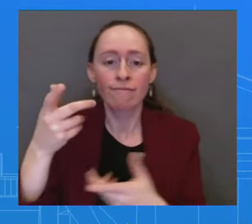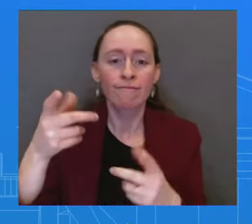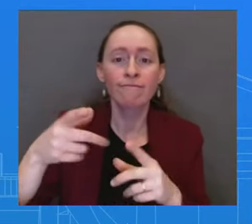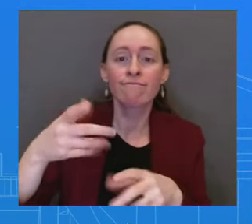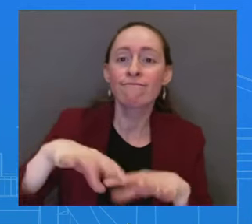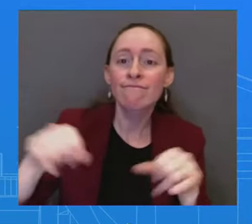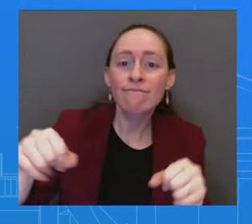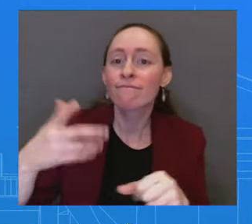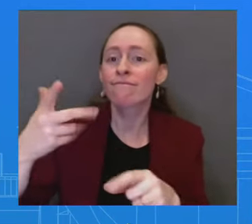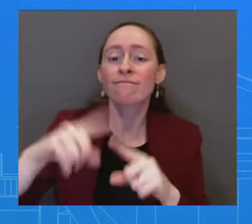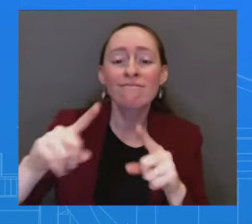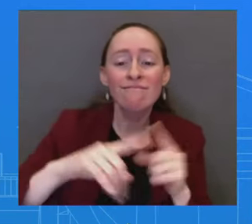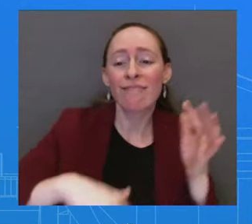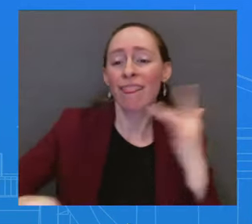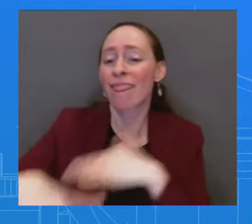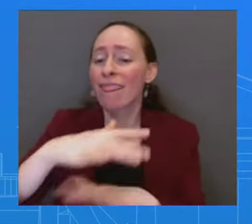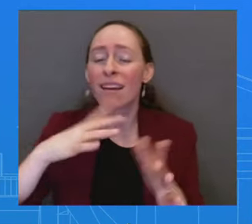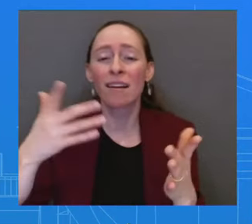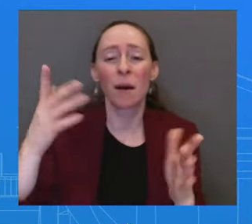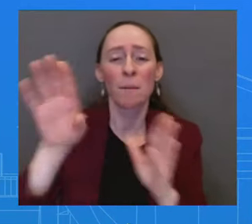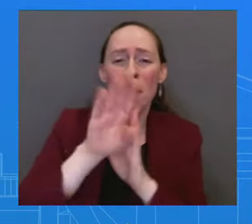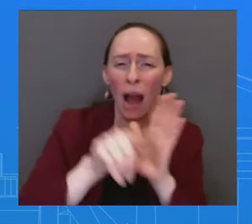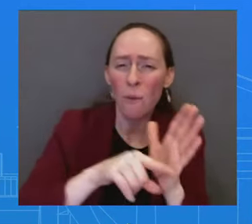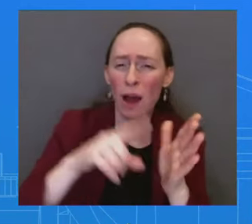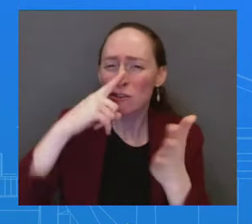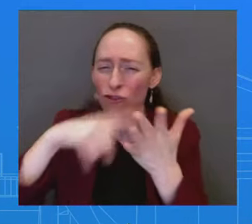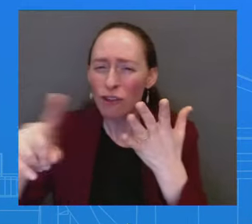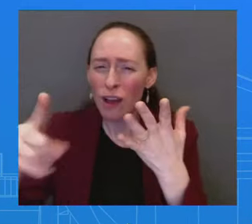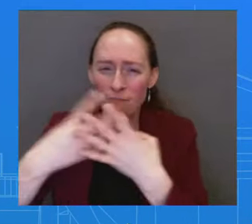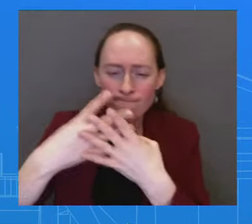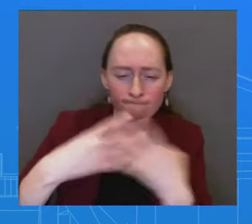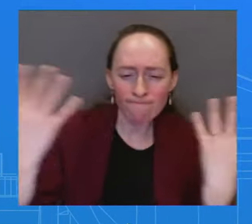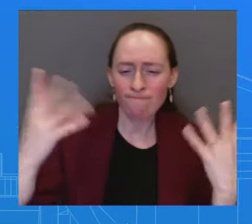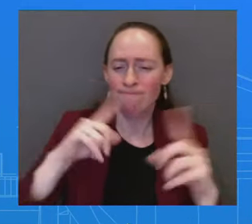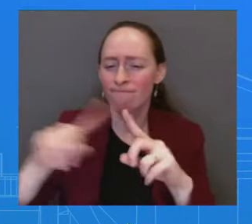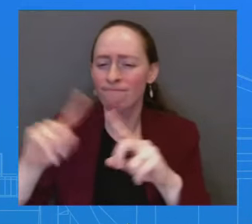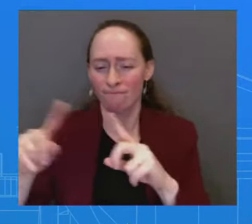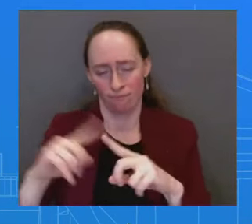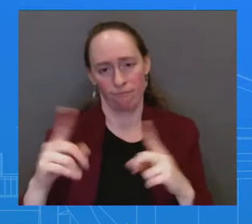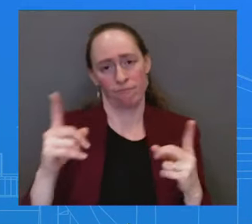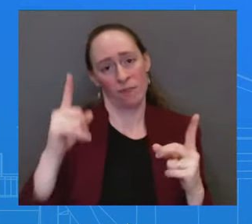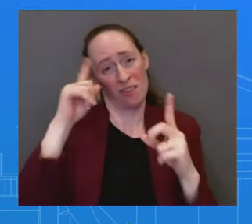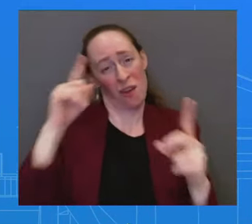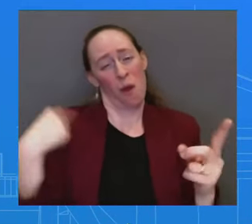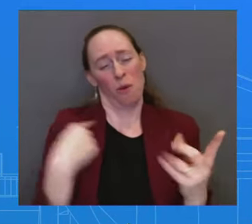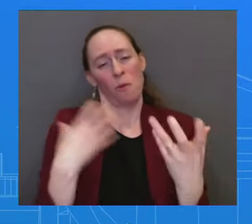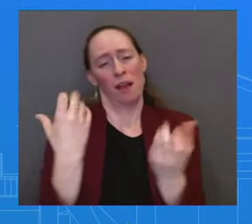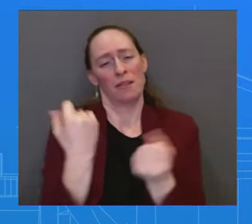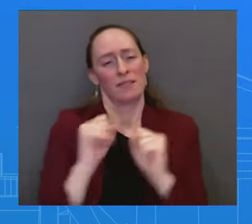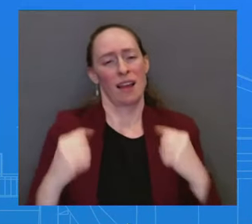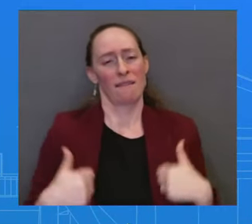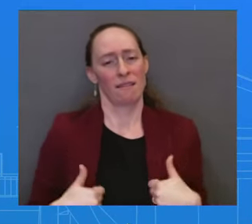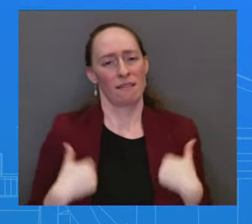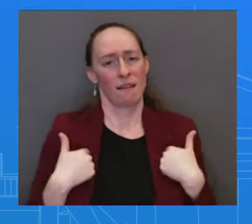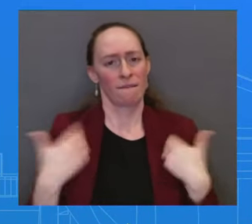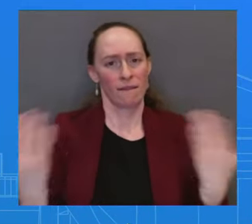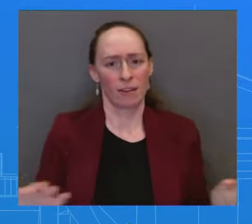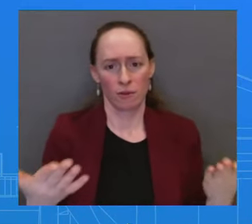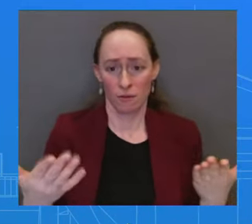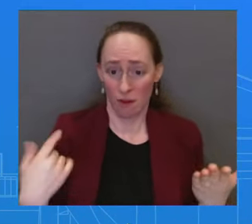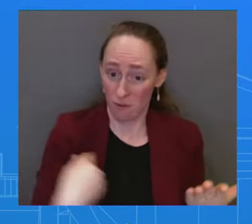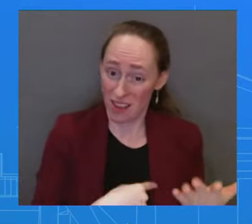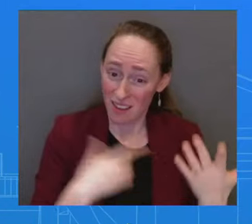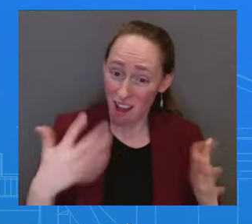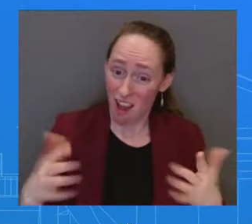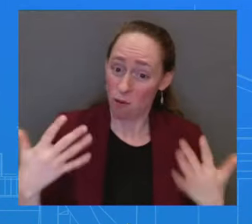things to keep provisions of the President's bipartisan, safer communities act that we were able to do about almost two years ago now. But we need